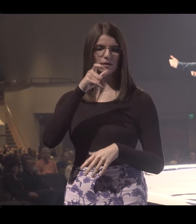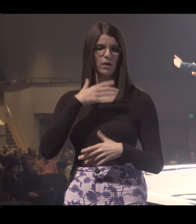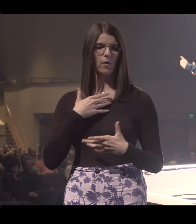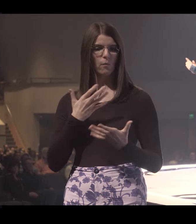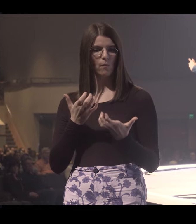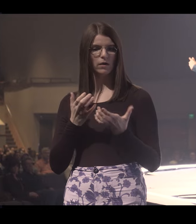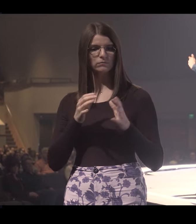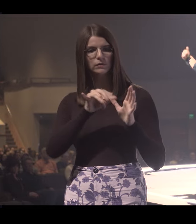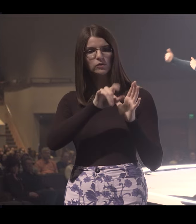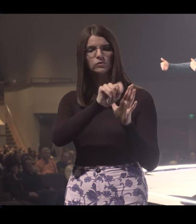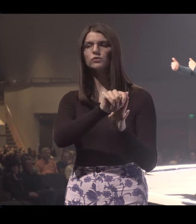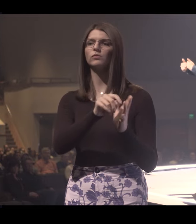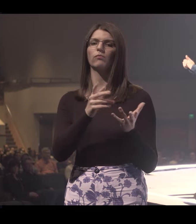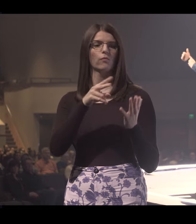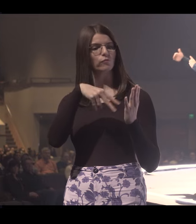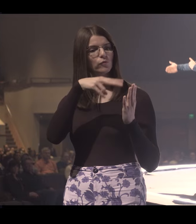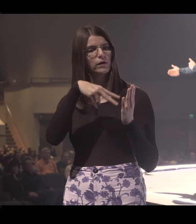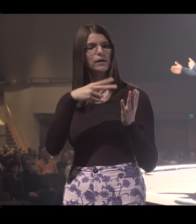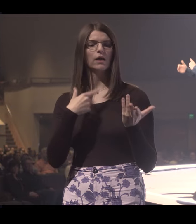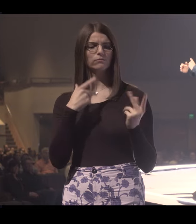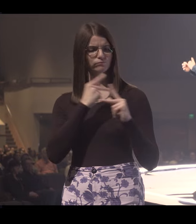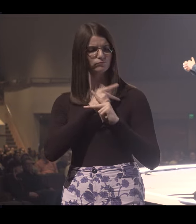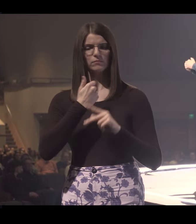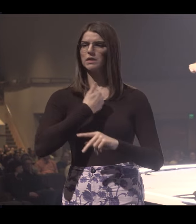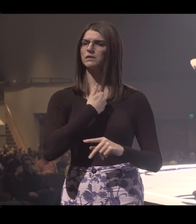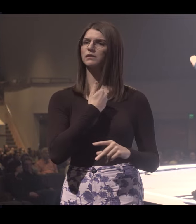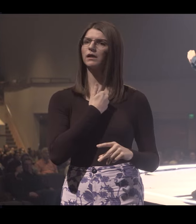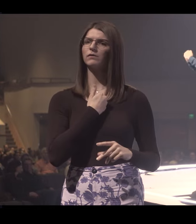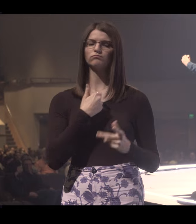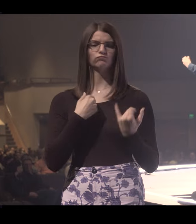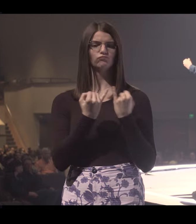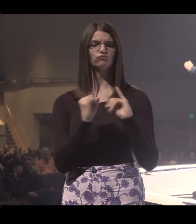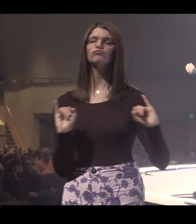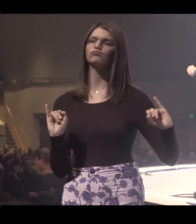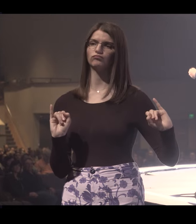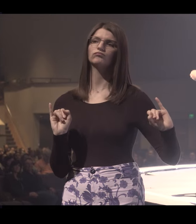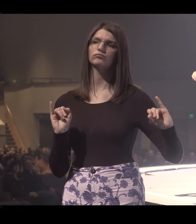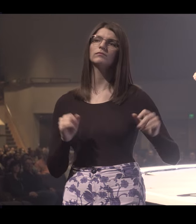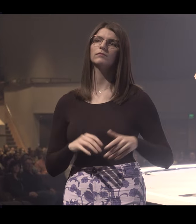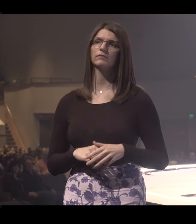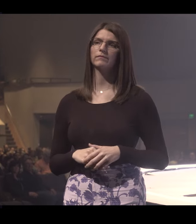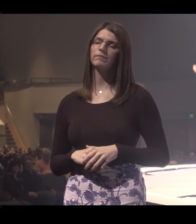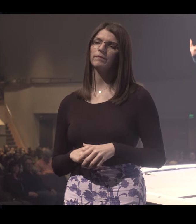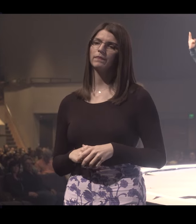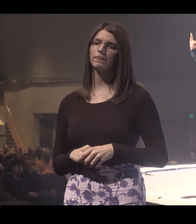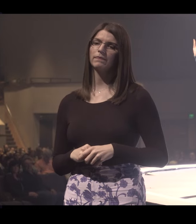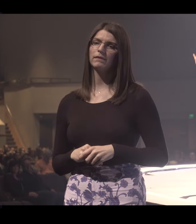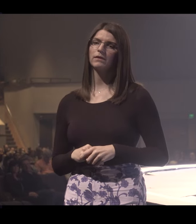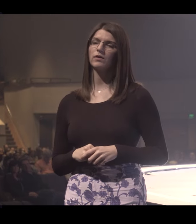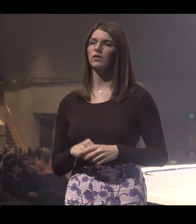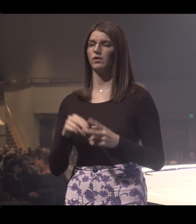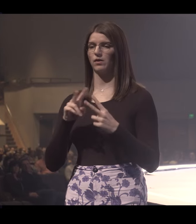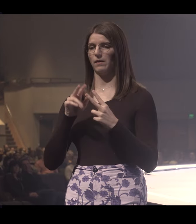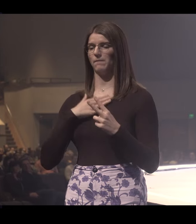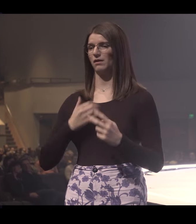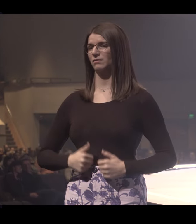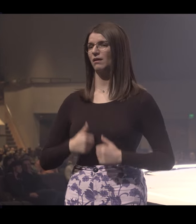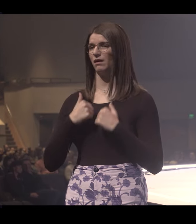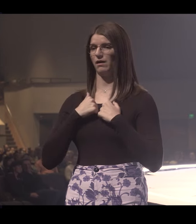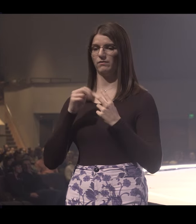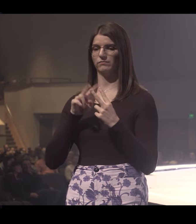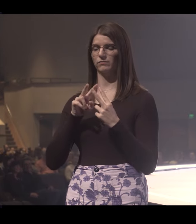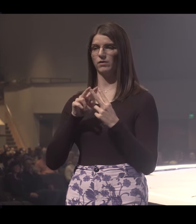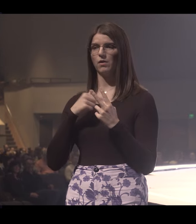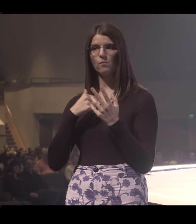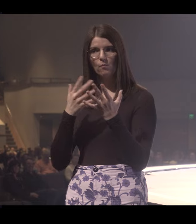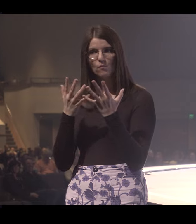have a need, I want to turn to YouTube. I want to read about it. I want to figure it out myself. I want to be independent. There's two times in my life I've